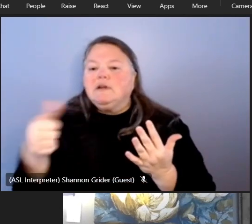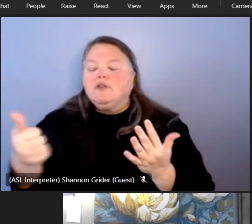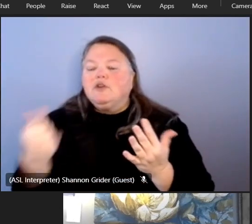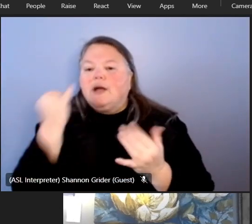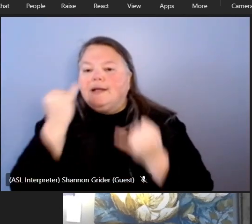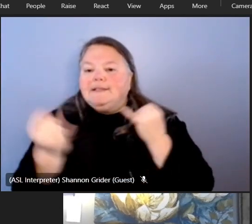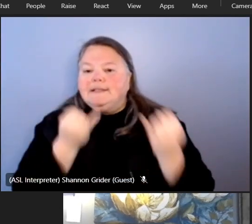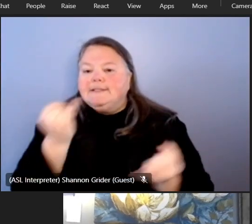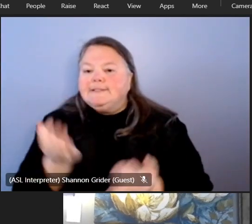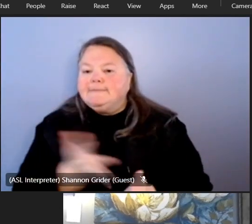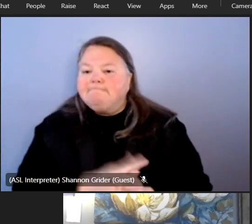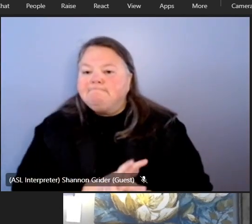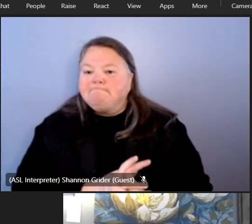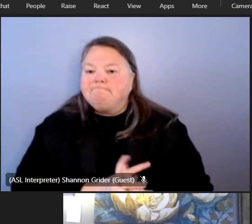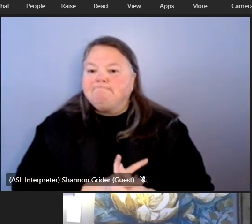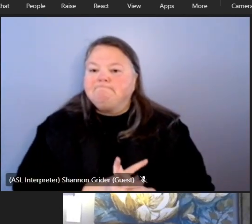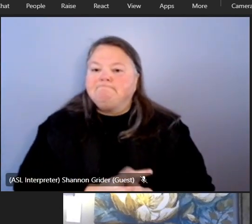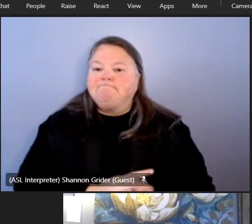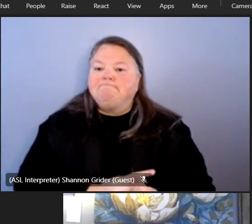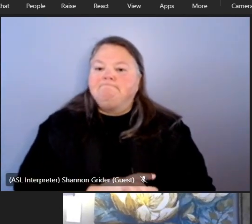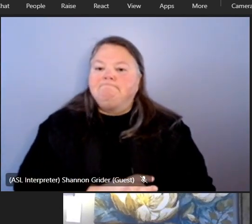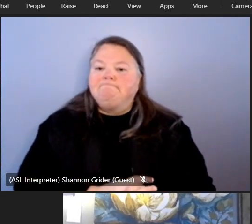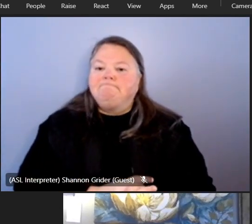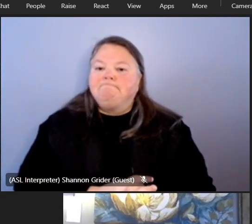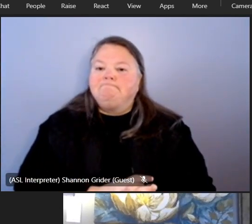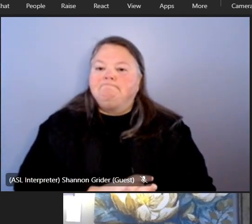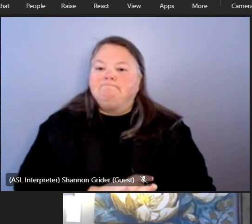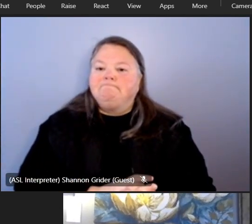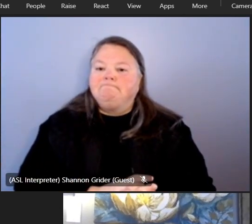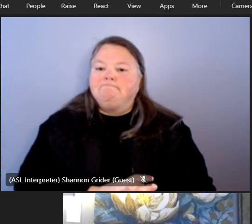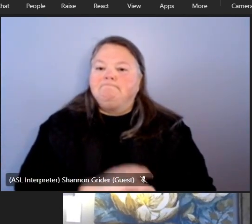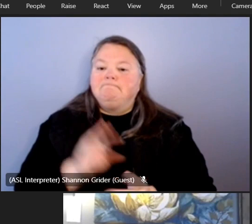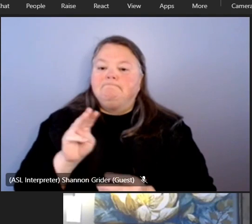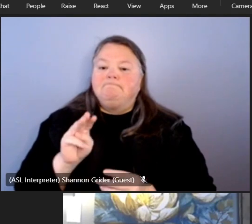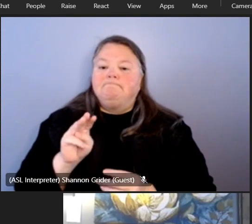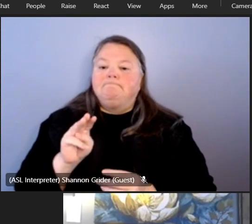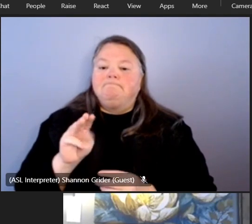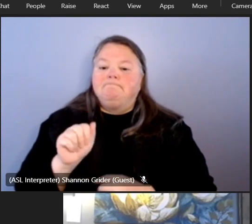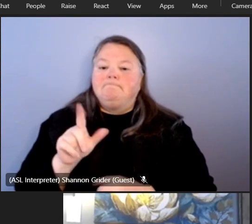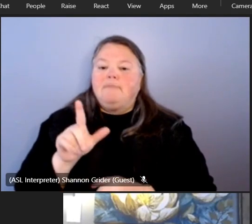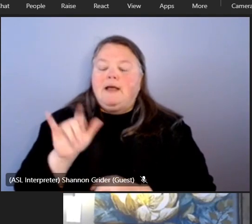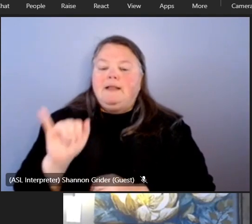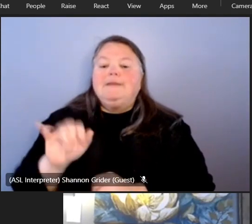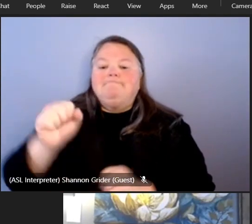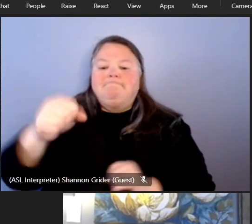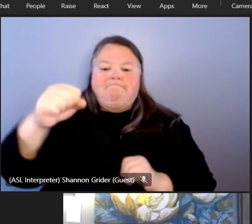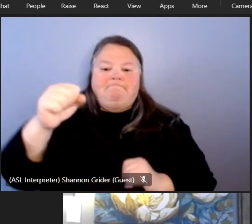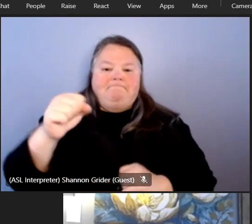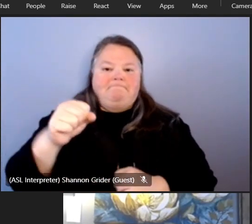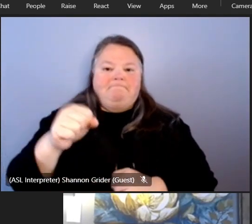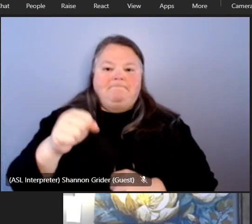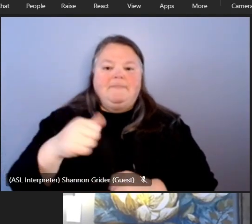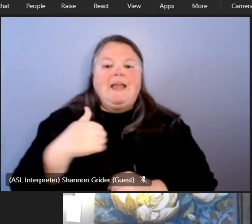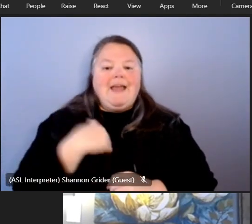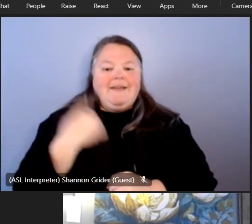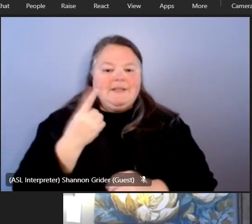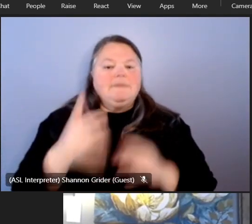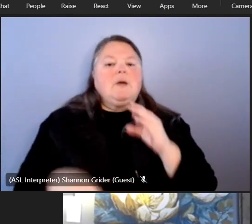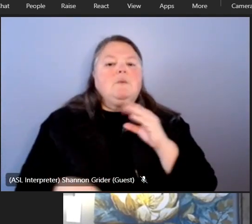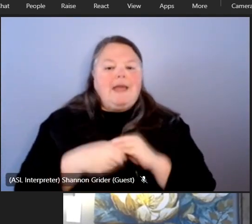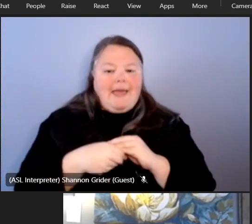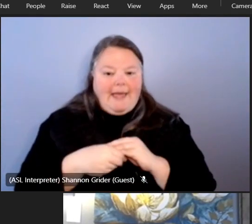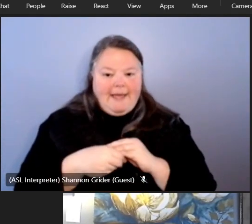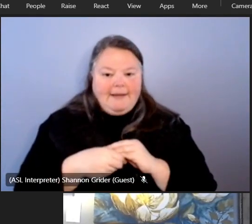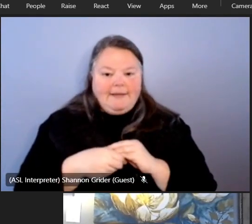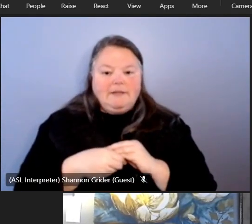come in i think mally oh yeah i i do i have something to add kind